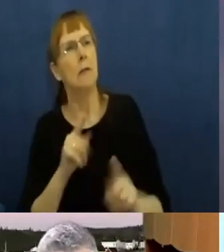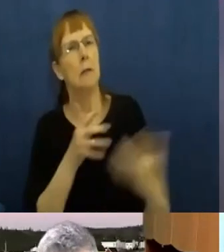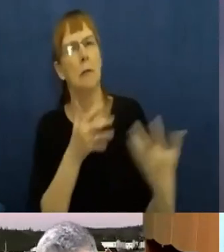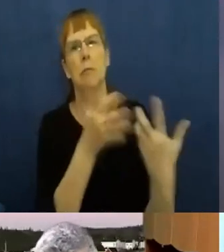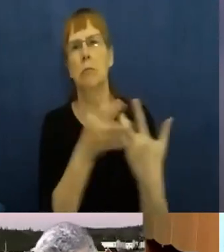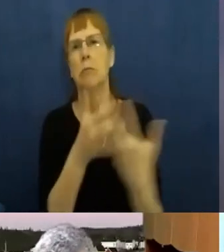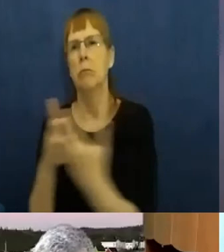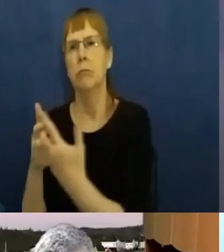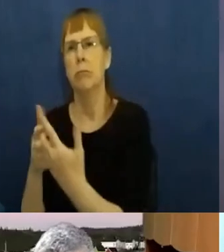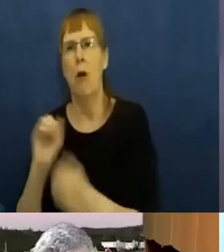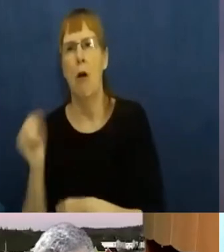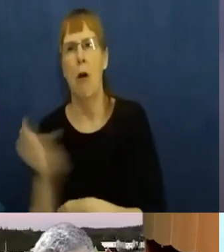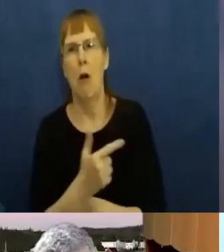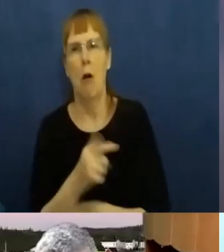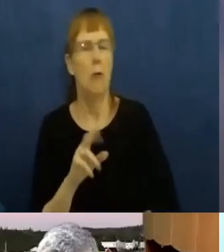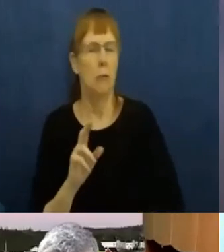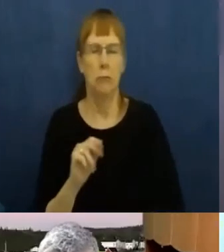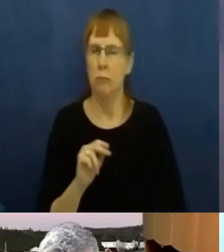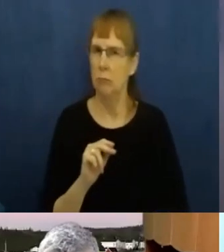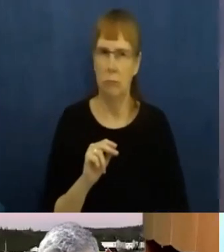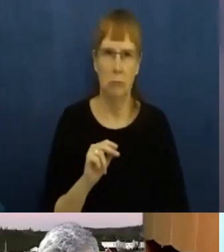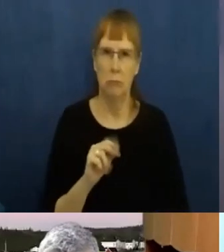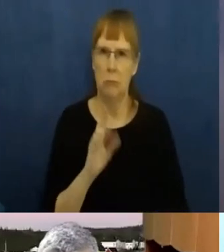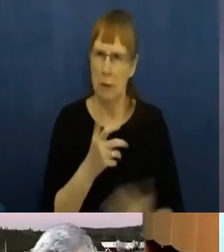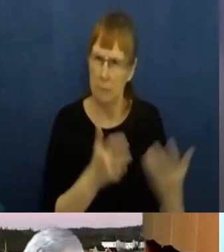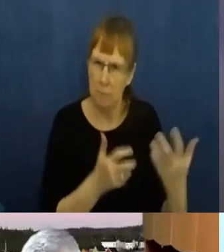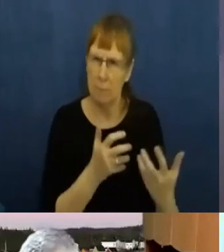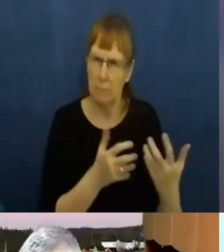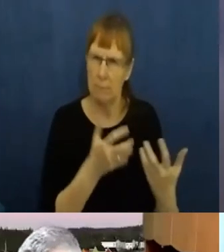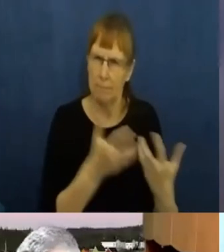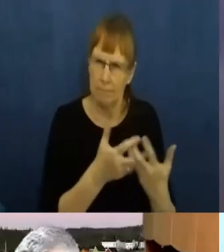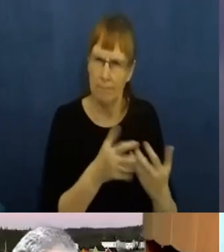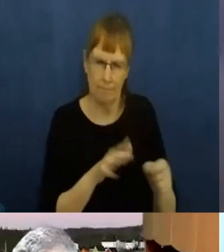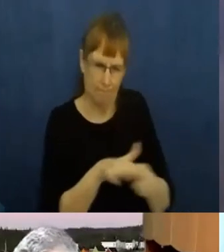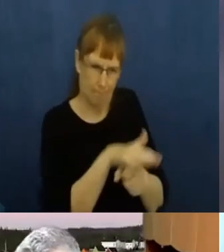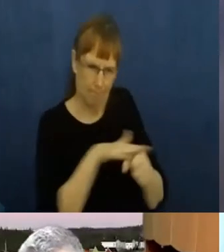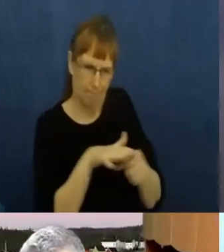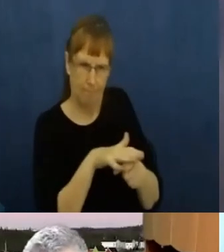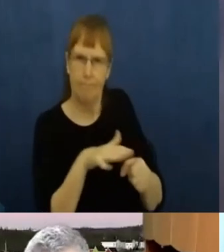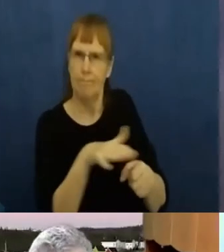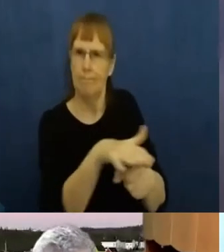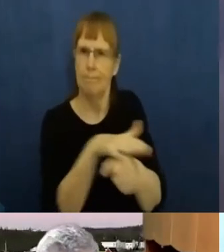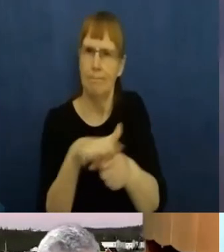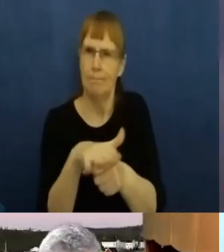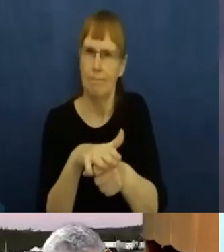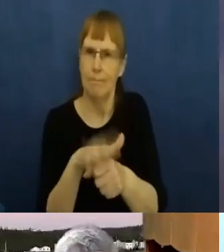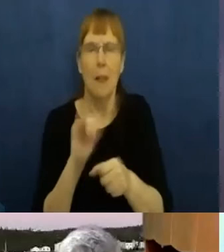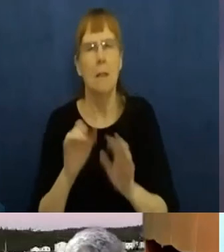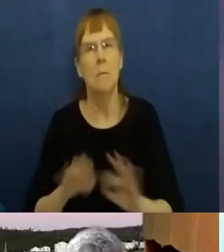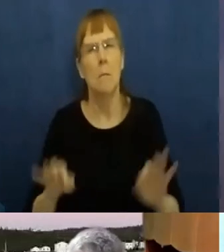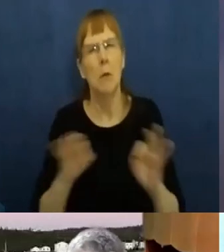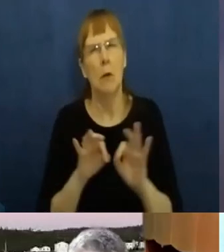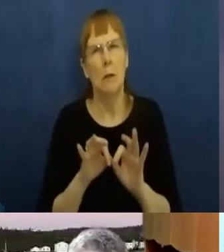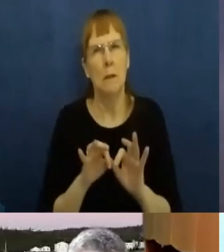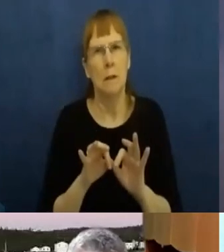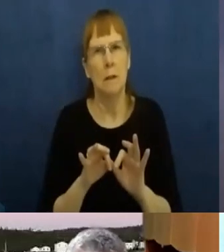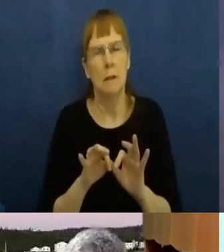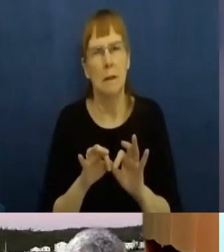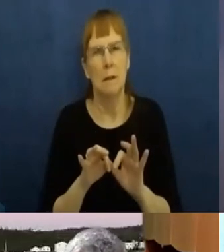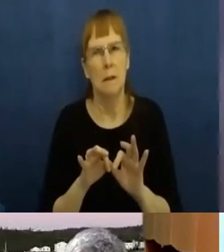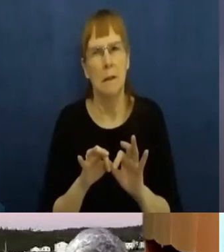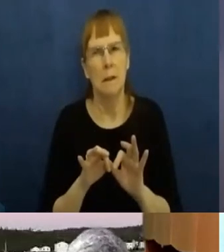all. And I, I think it's good to, uh, to bring that out. And, uh, I guess also